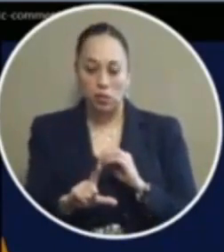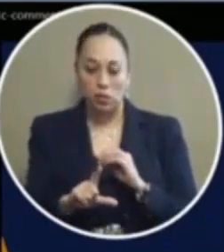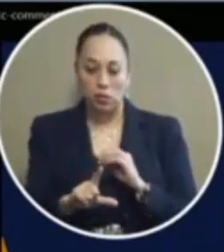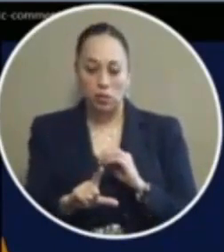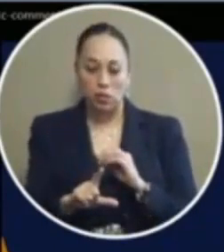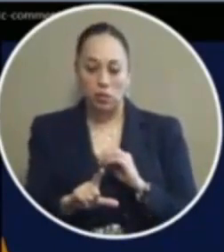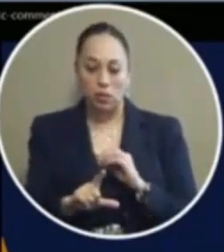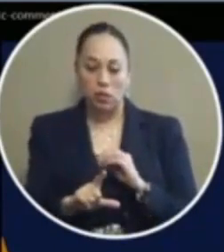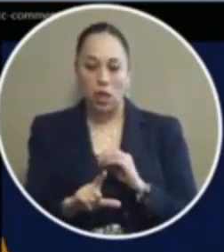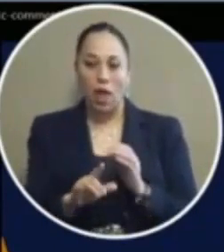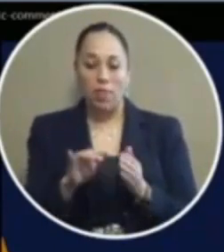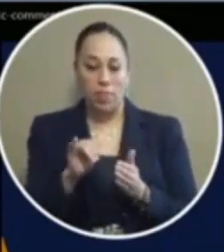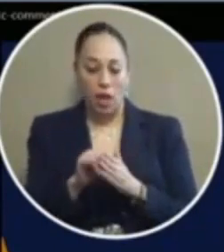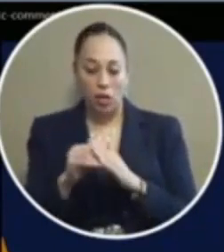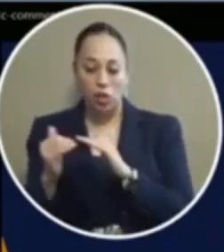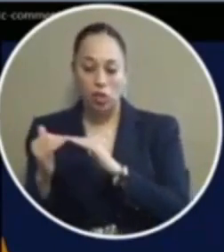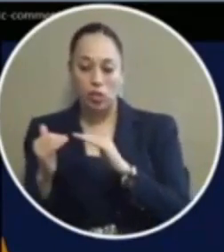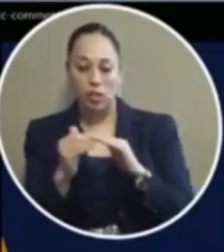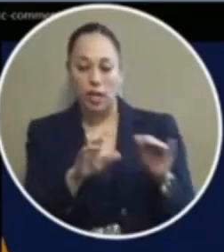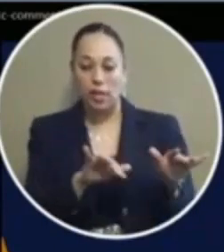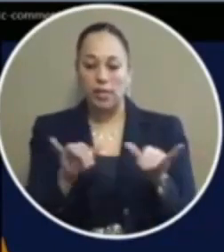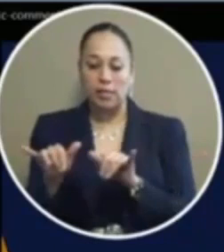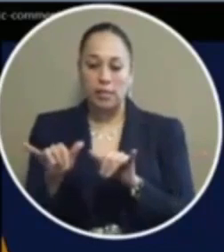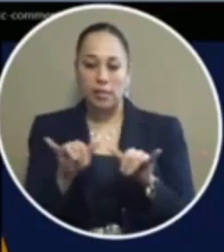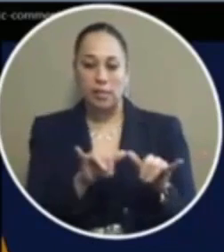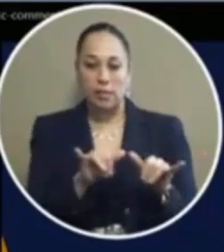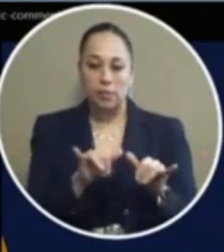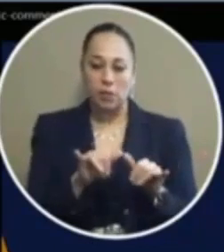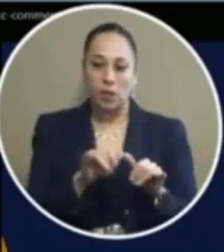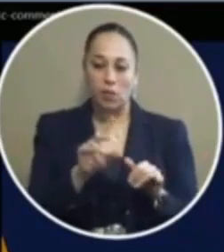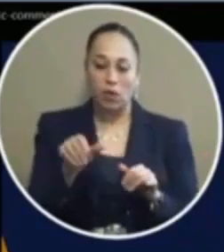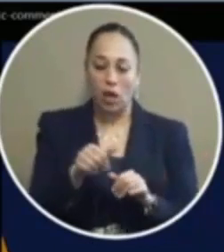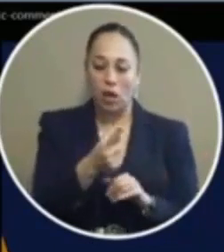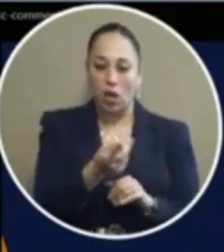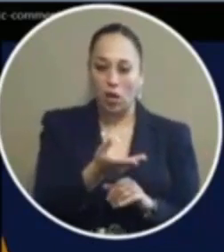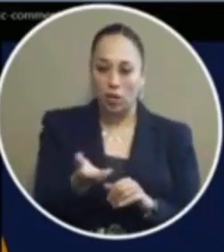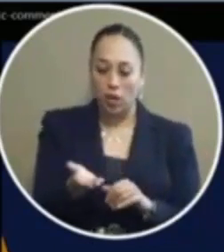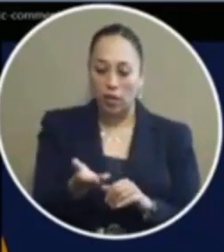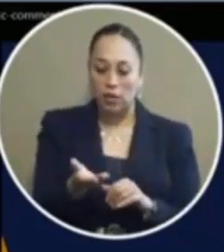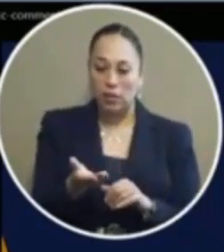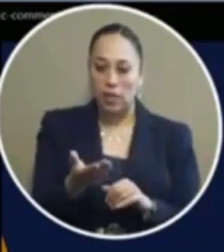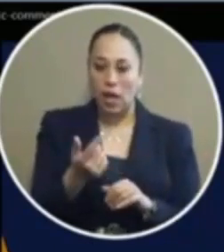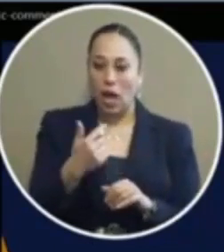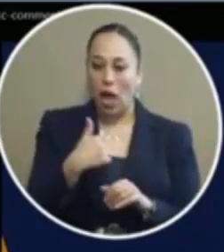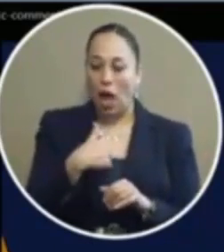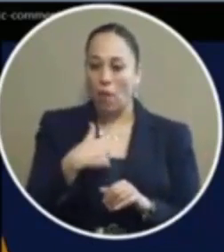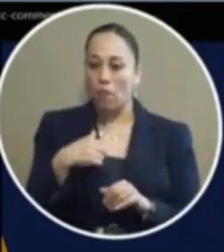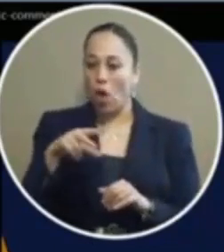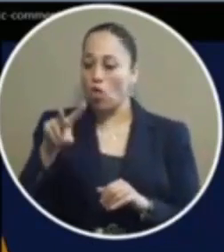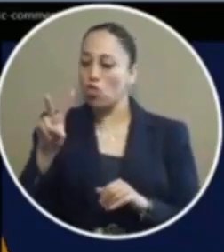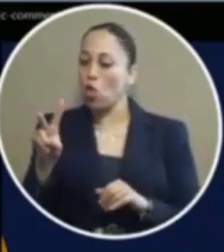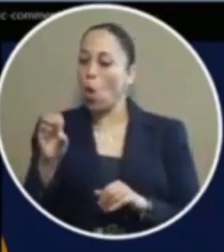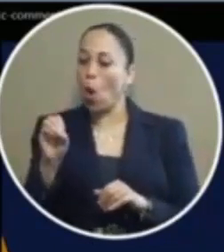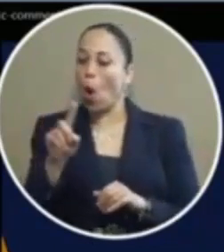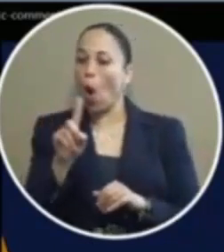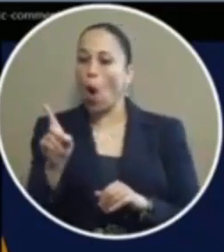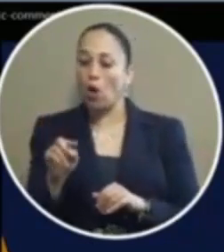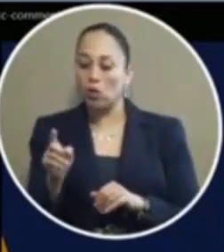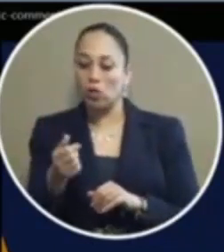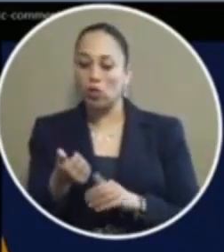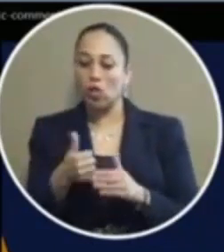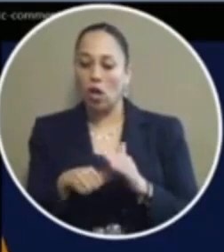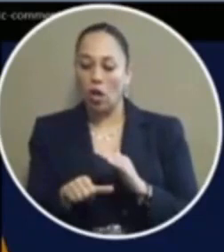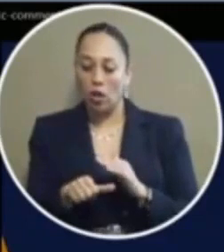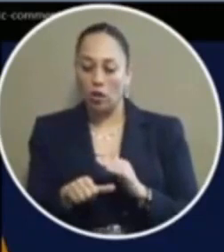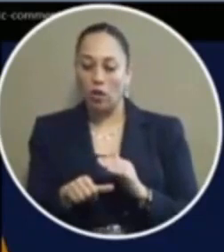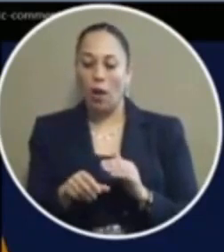it should be treated similar to a parking ticket under two ounces and two ounces or under is